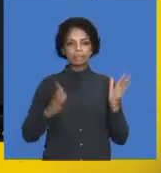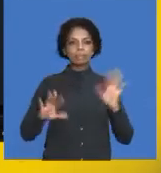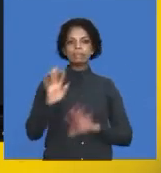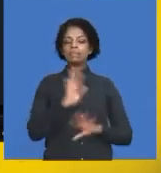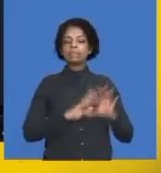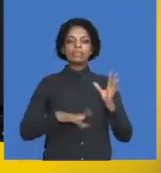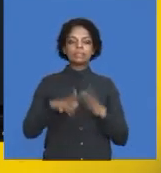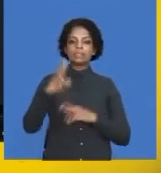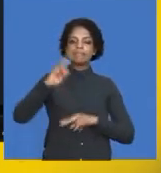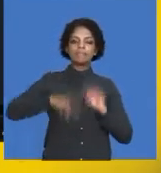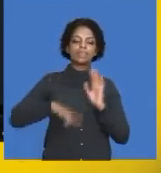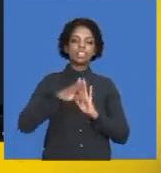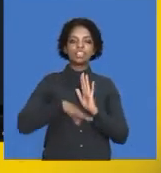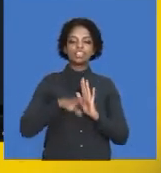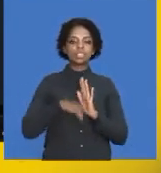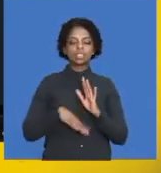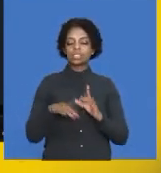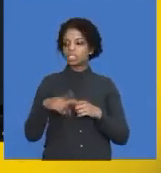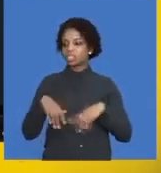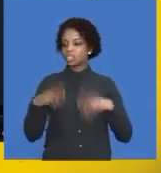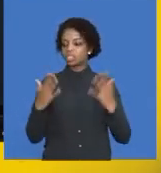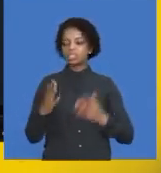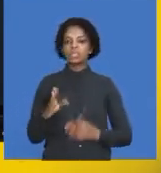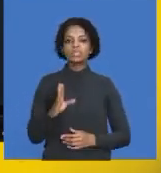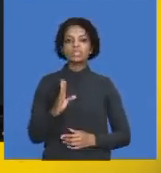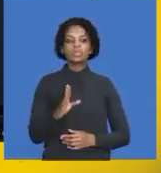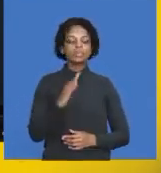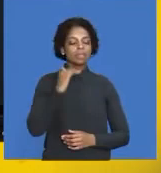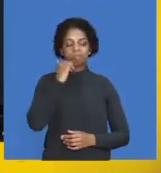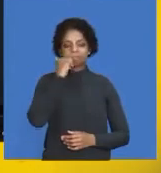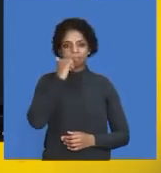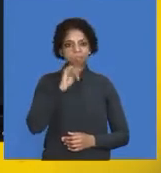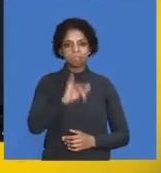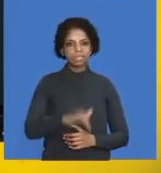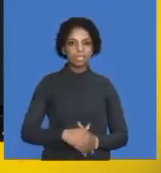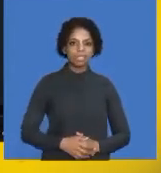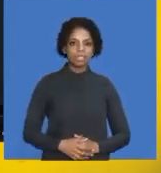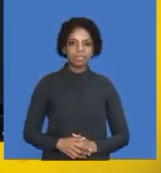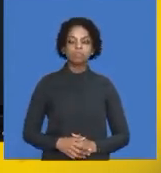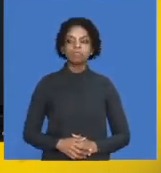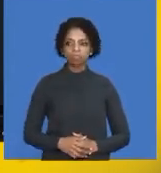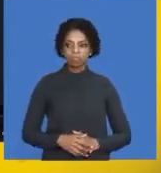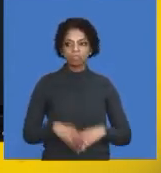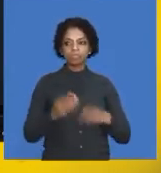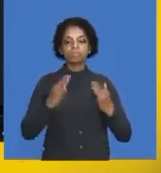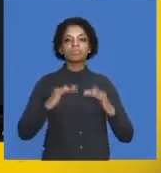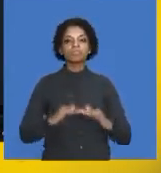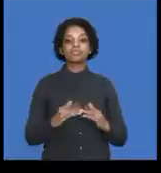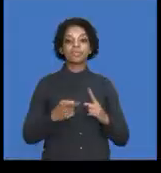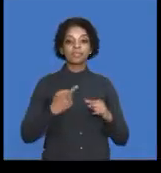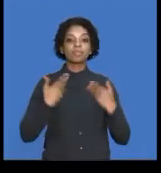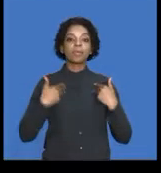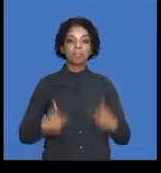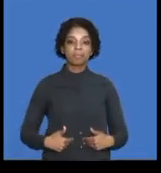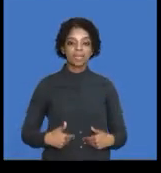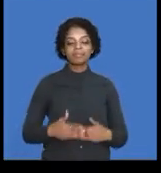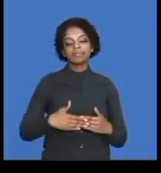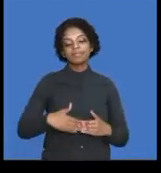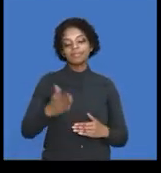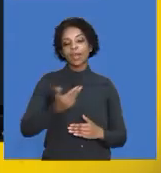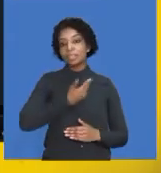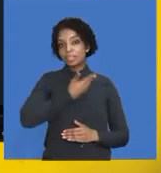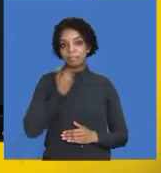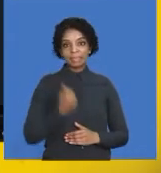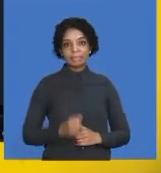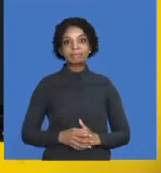end up not completing the question paper. We don't want that to happen. And yes, definitely, from me, Ashraf,